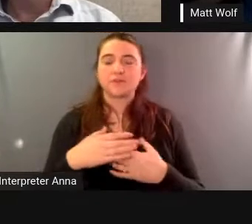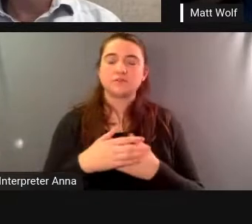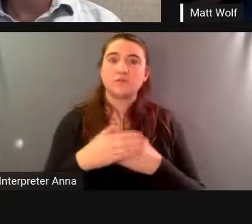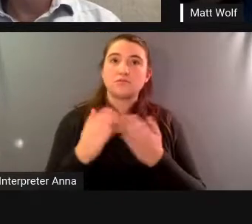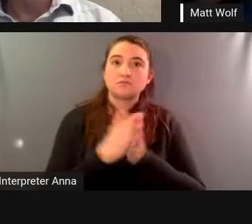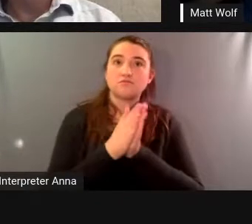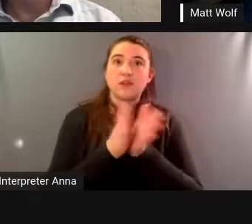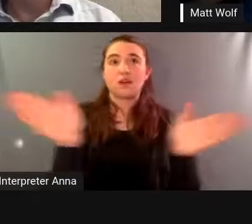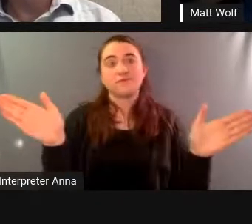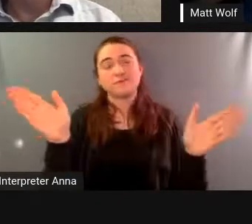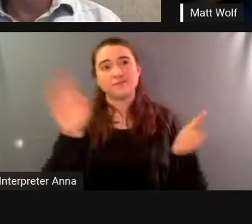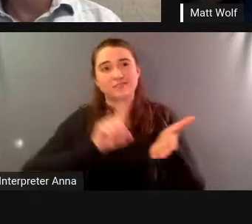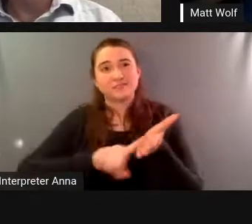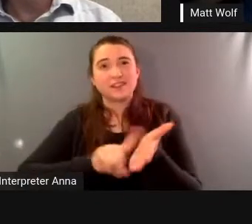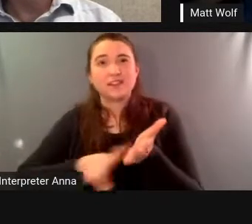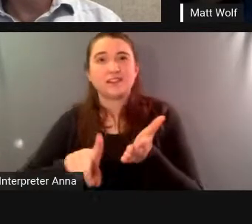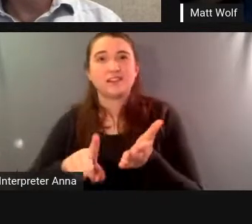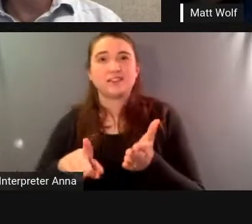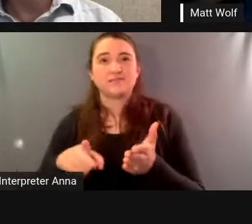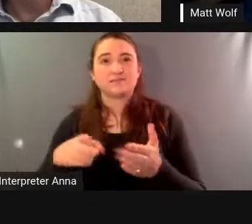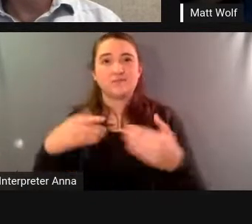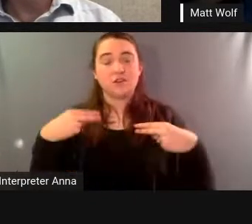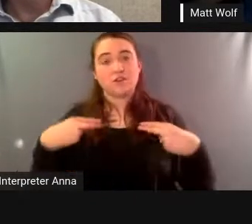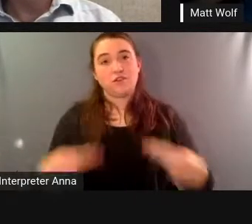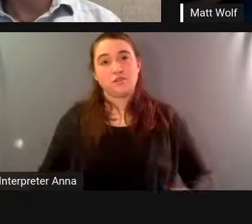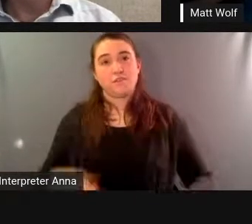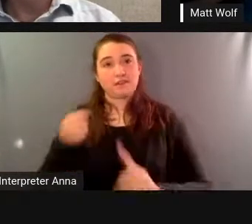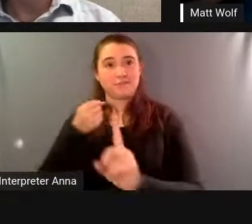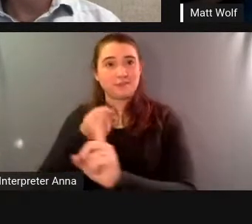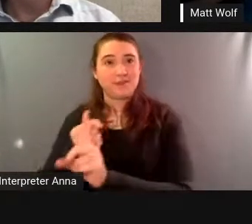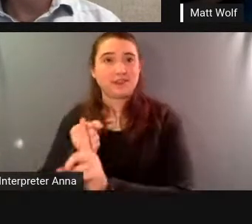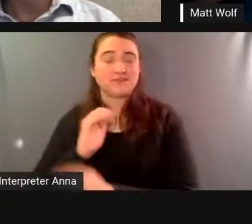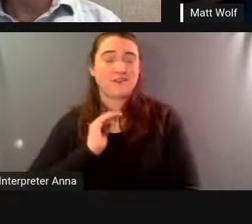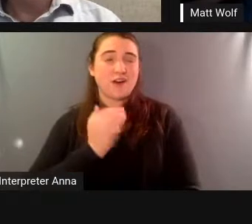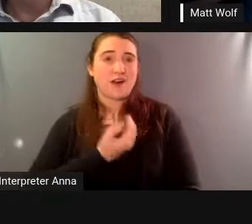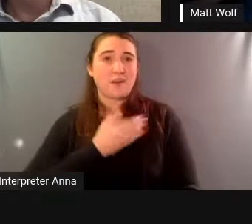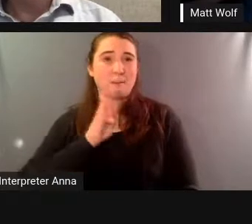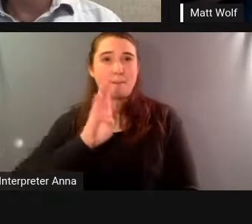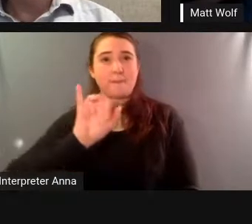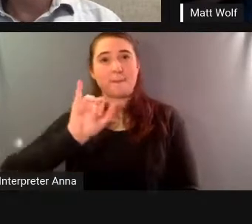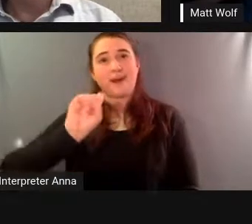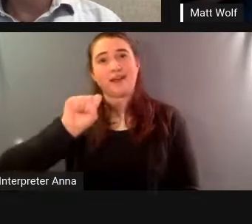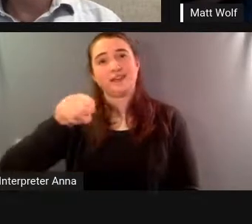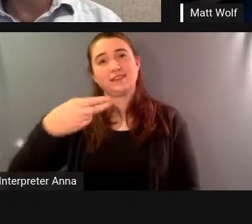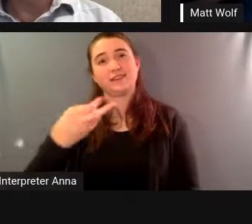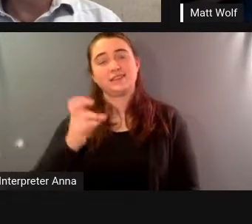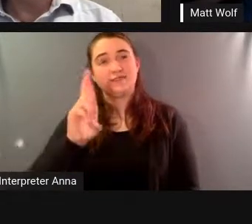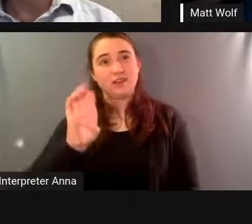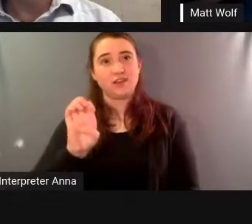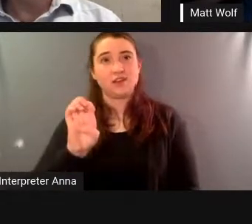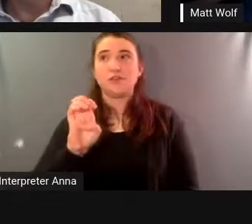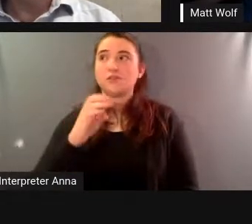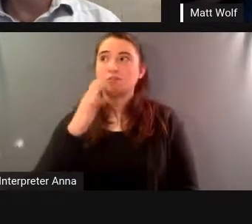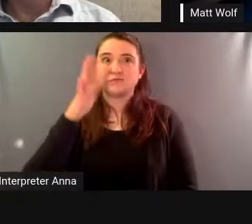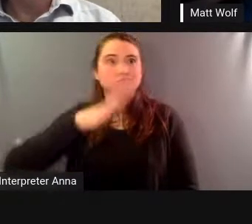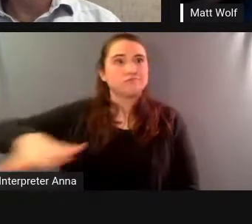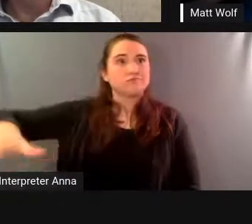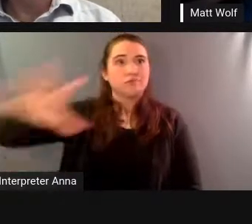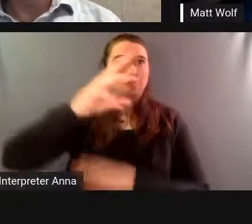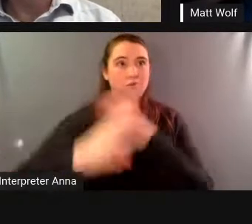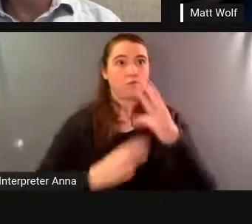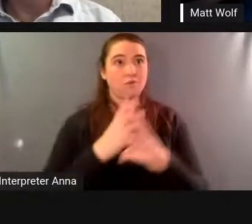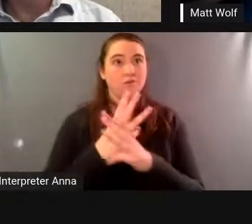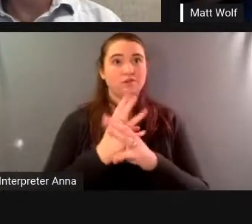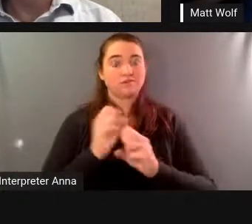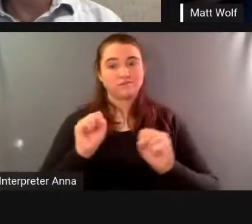on our biosphere they're like not only front page news but world science is mobilizing to to